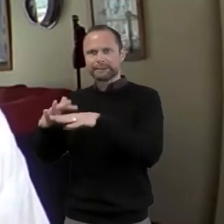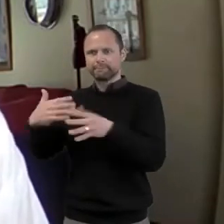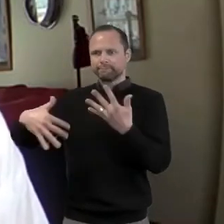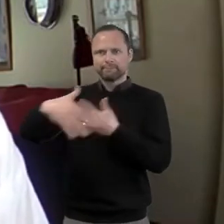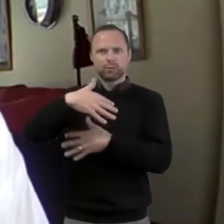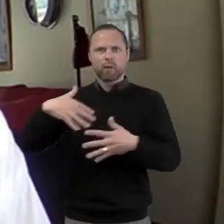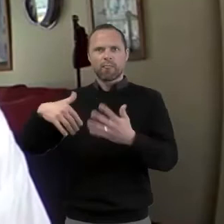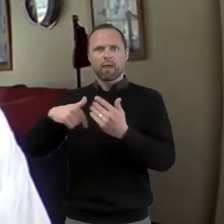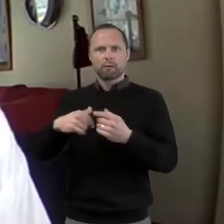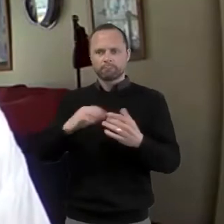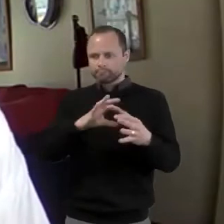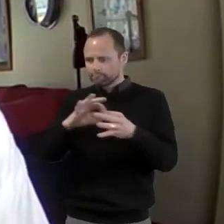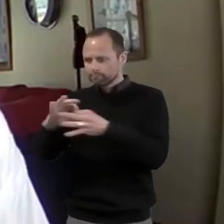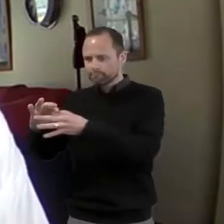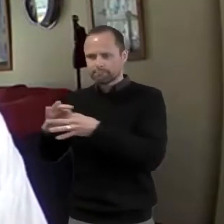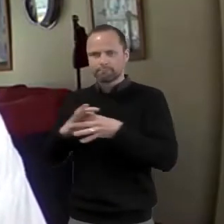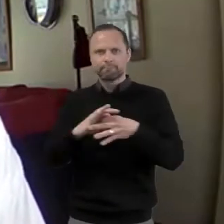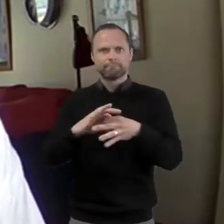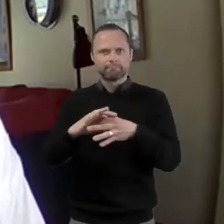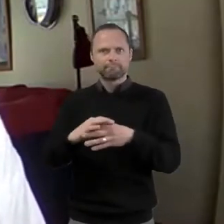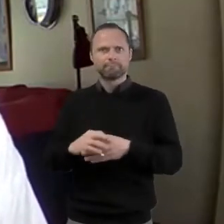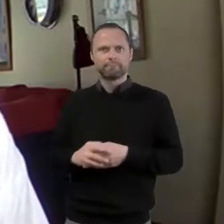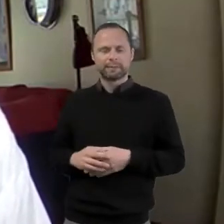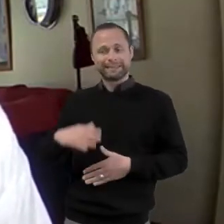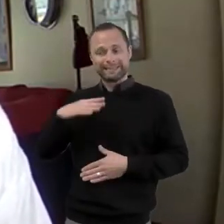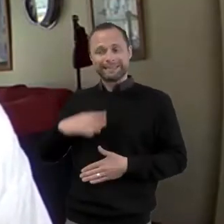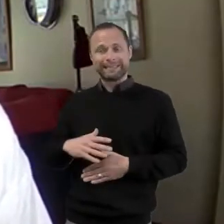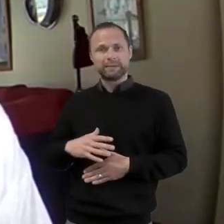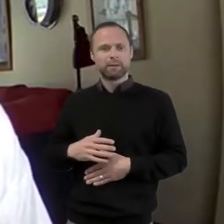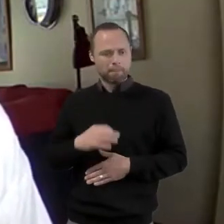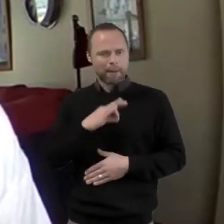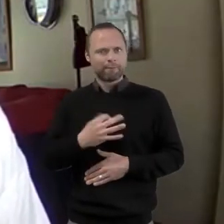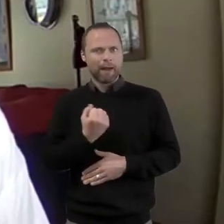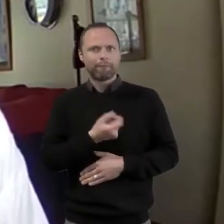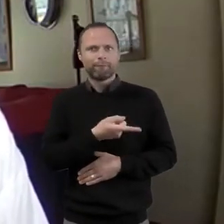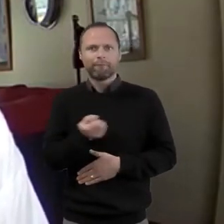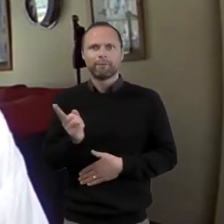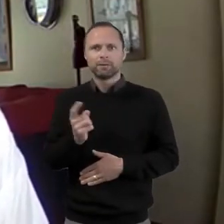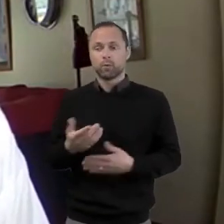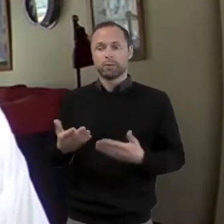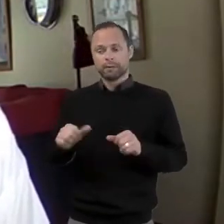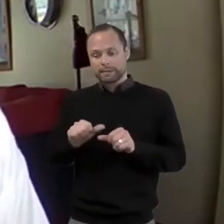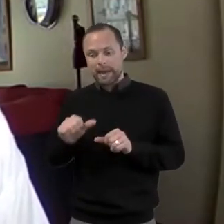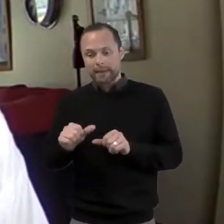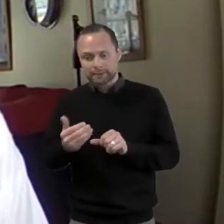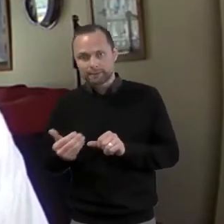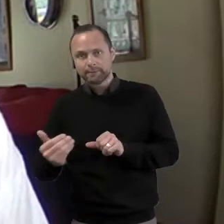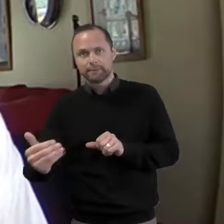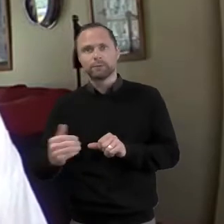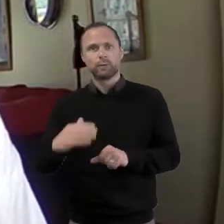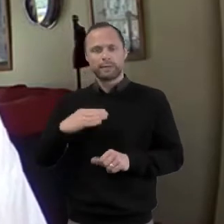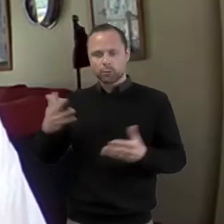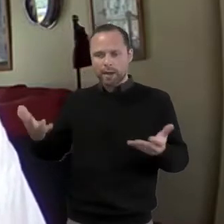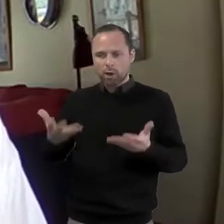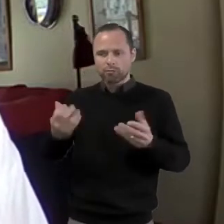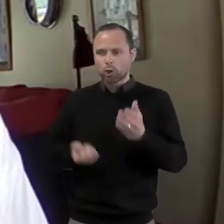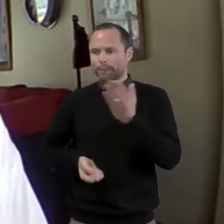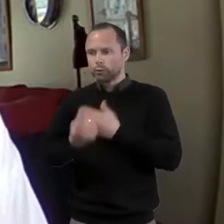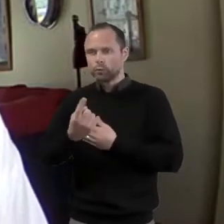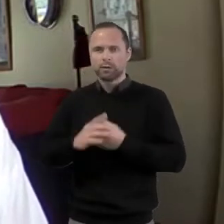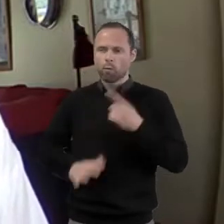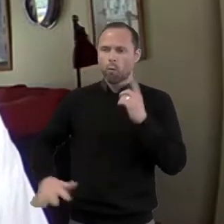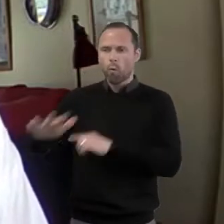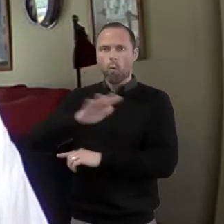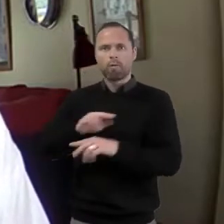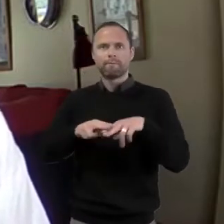not without benefits for everyone. Now we need to encourage every opportunity for the whole church